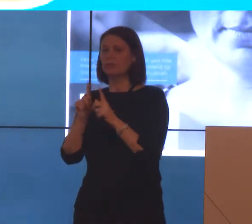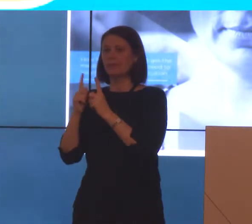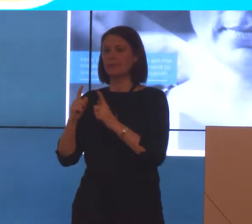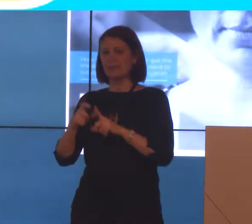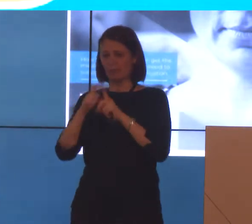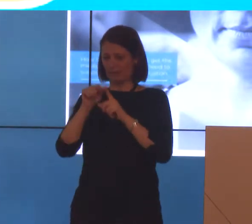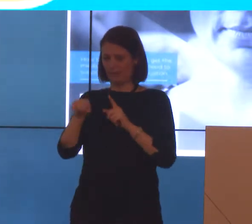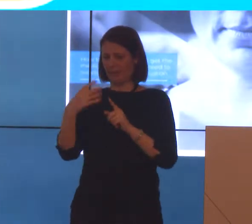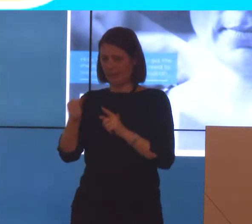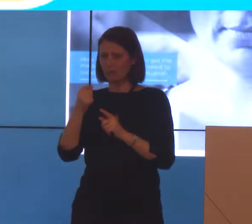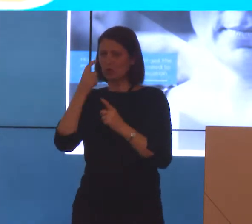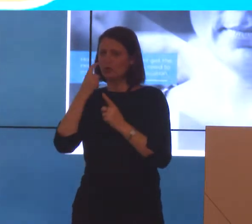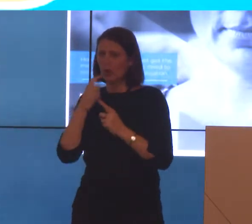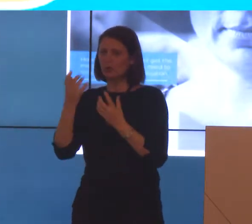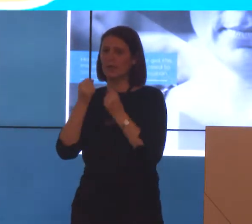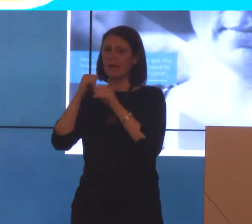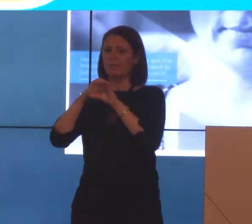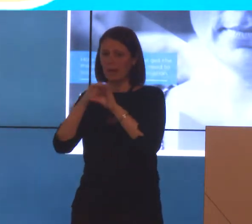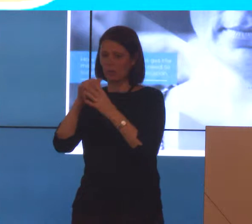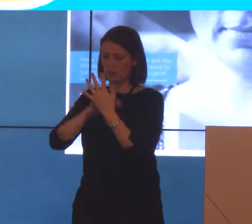reports to support their DSP claim.